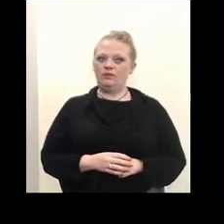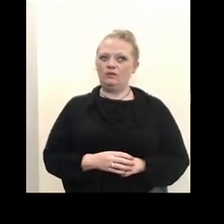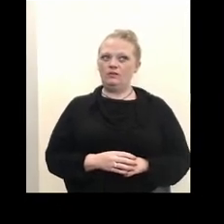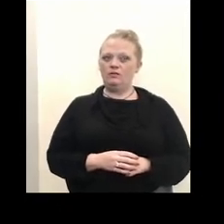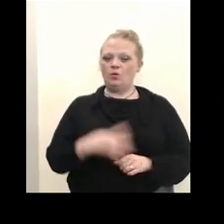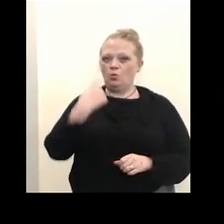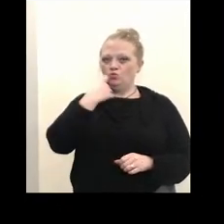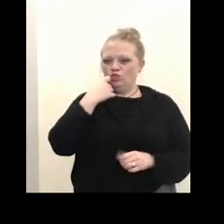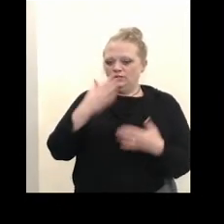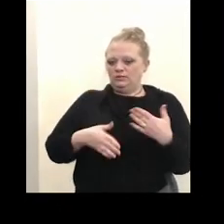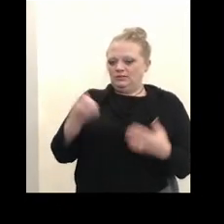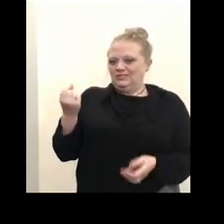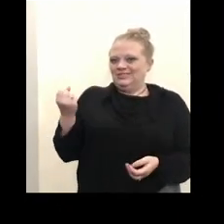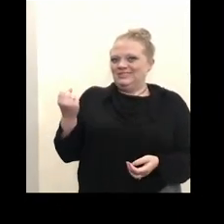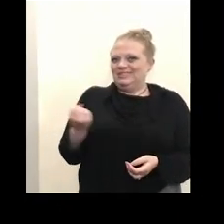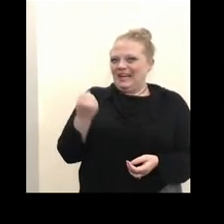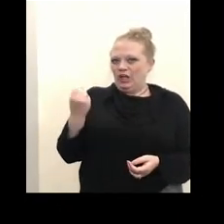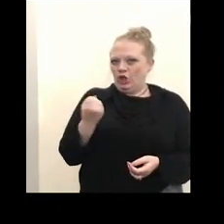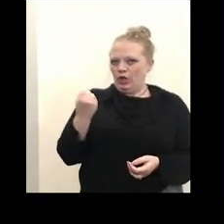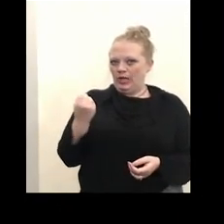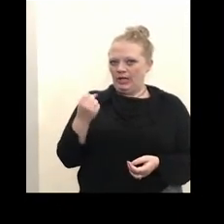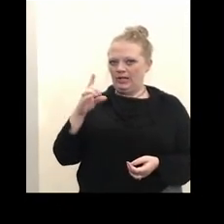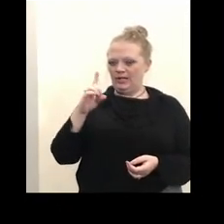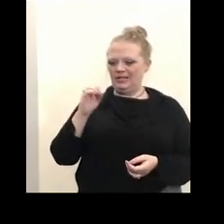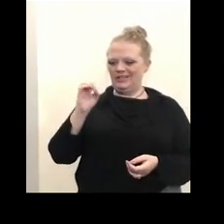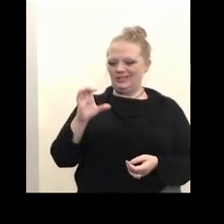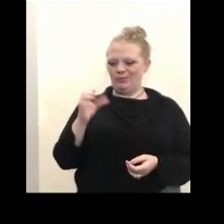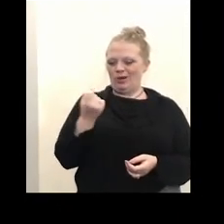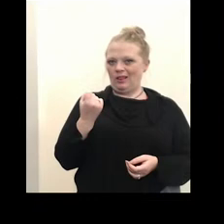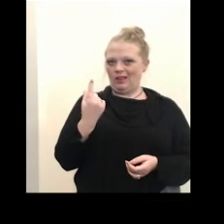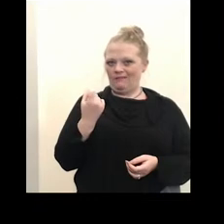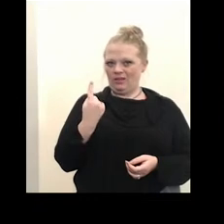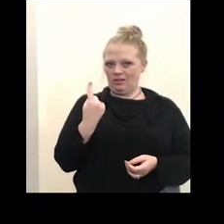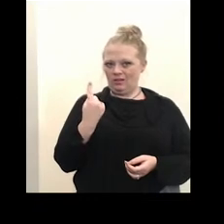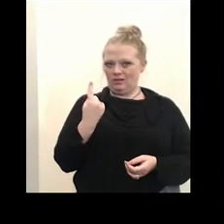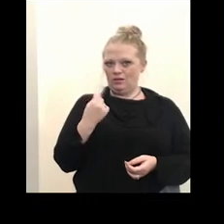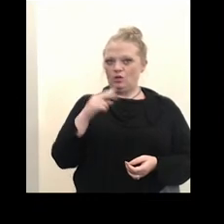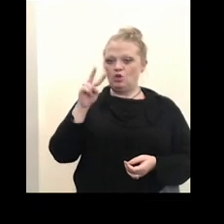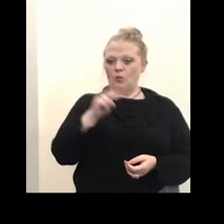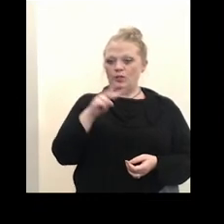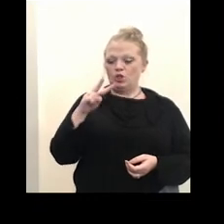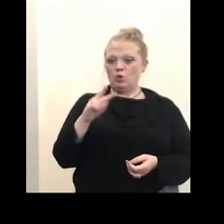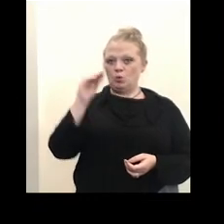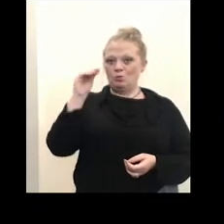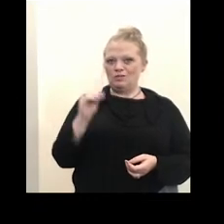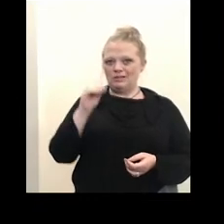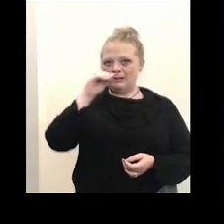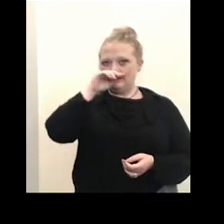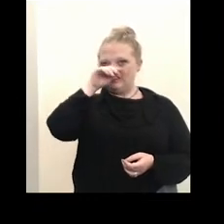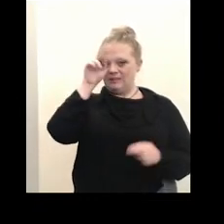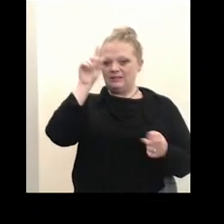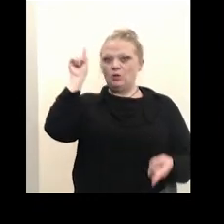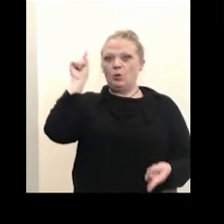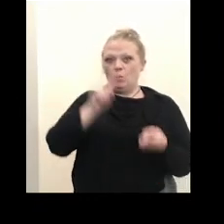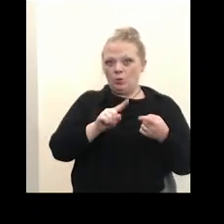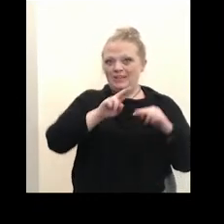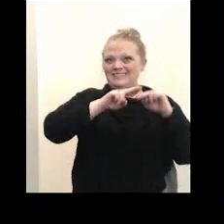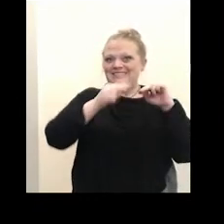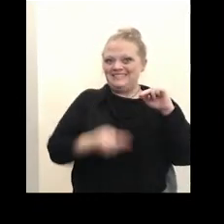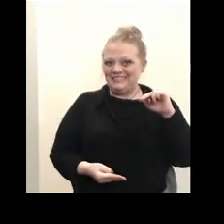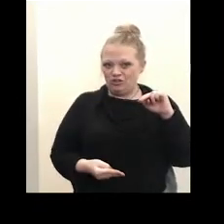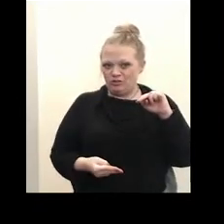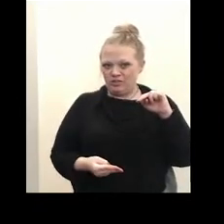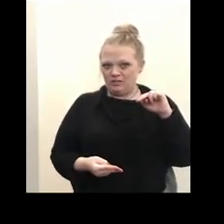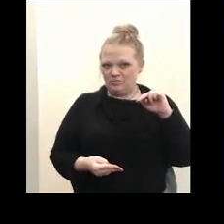so December 11th, there was a 22 percent decrease from the week ending December